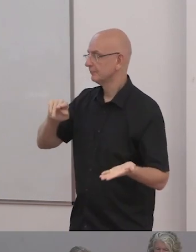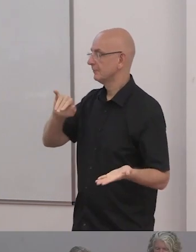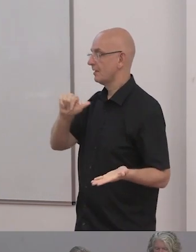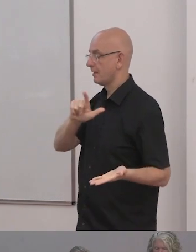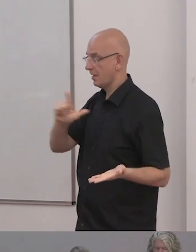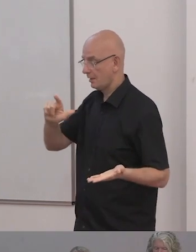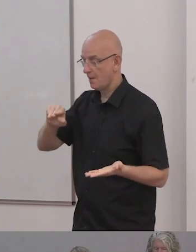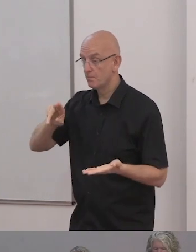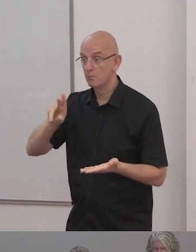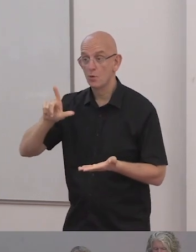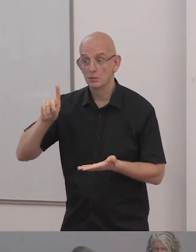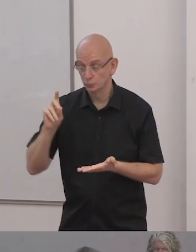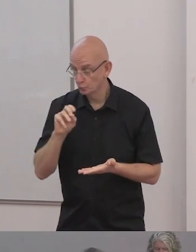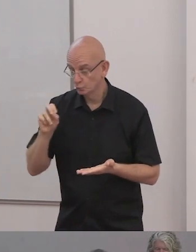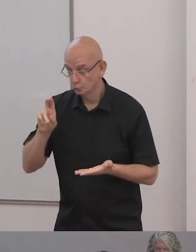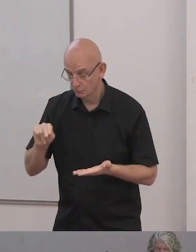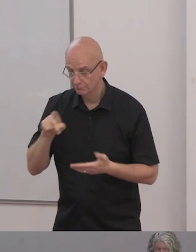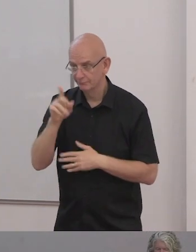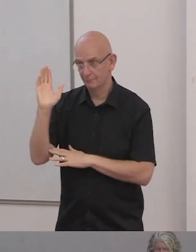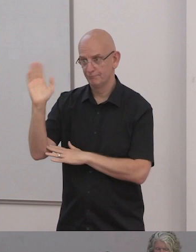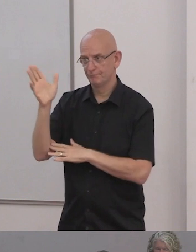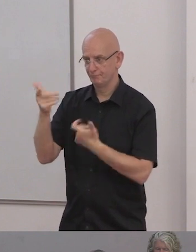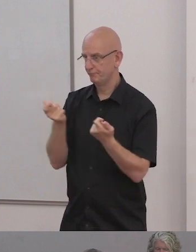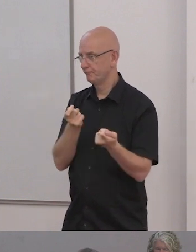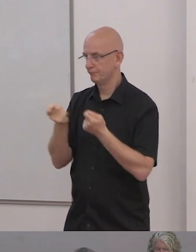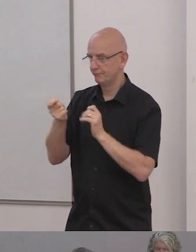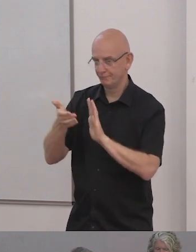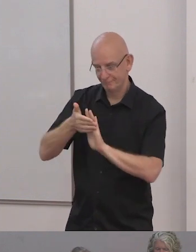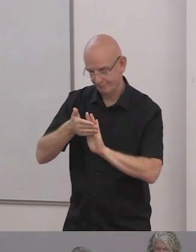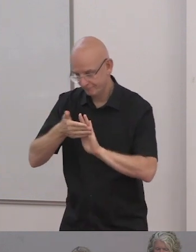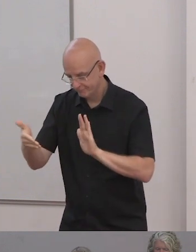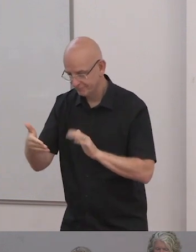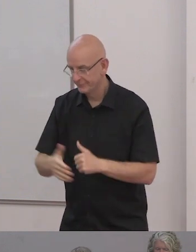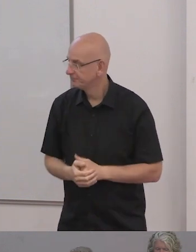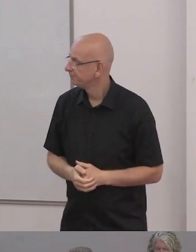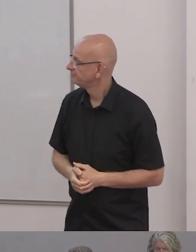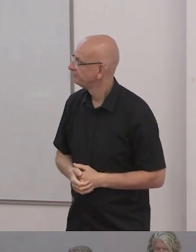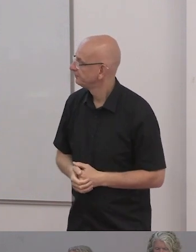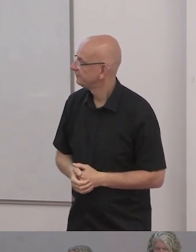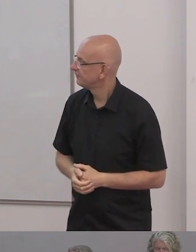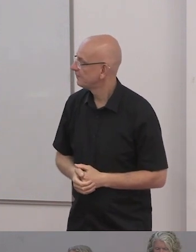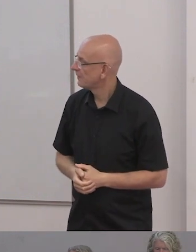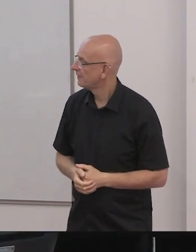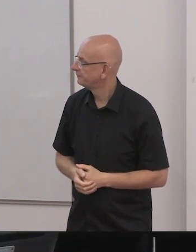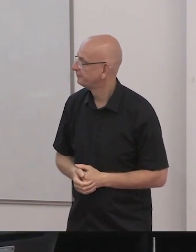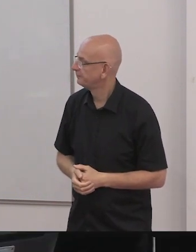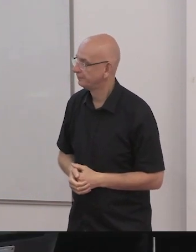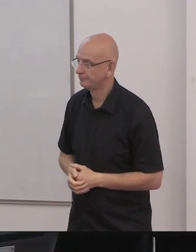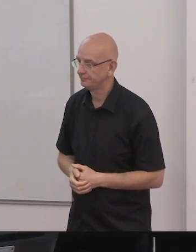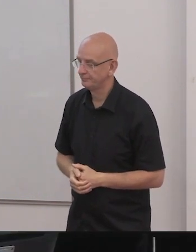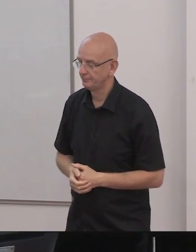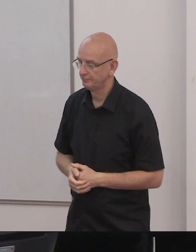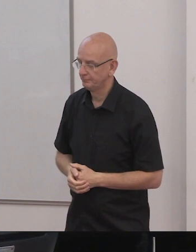thank you very much Cliona okay welcome back everybody I'm going to skip straight in to